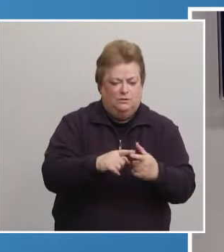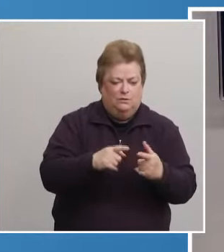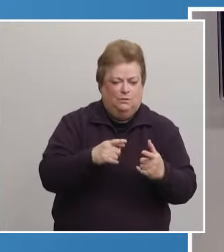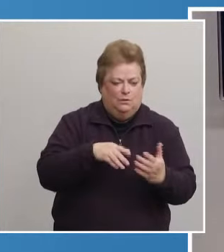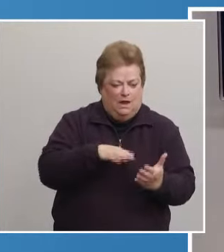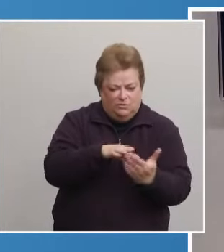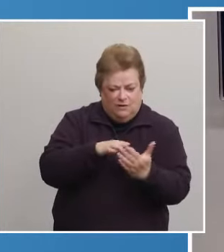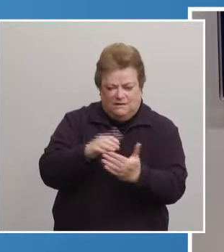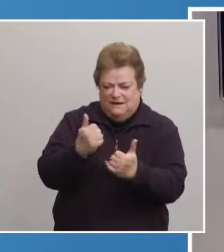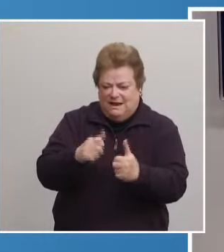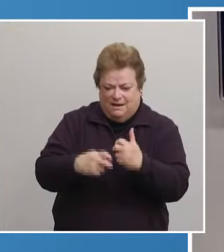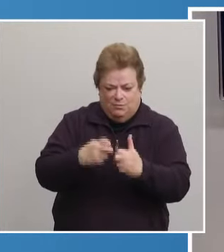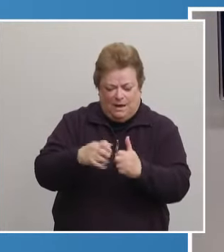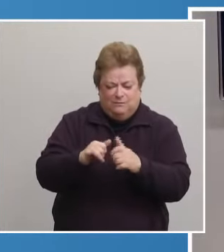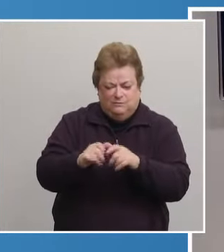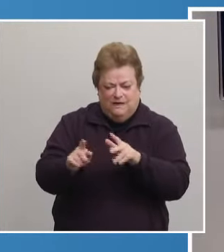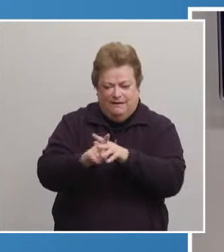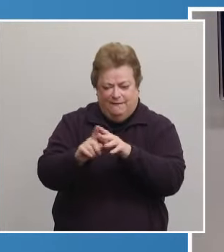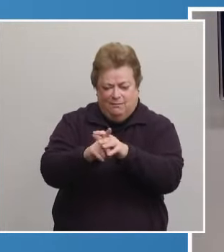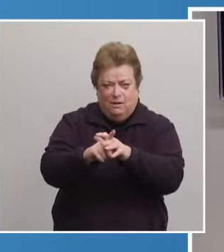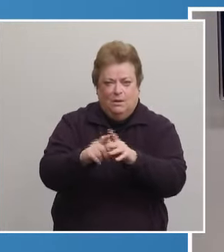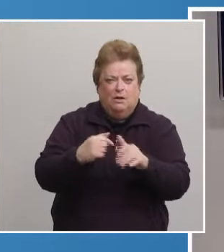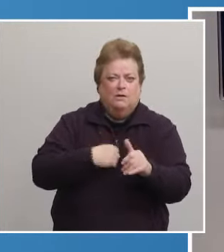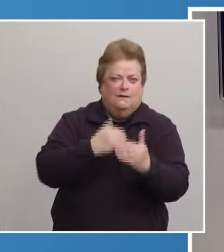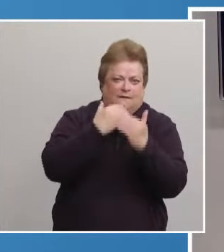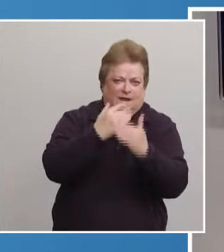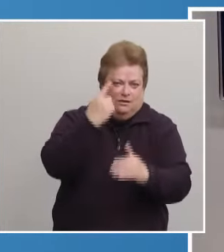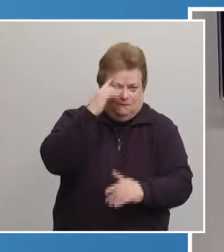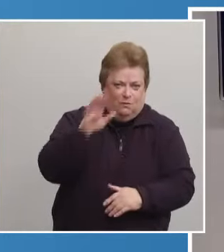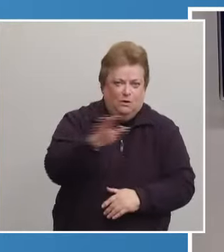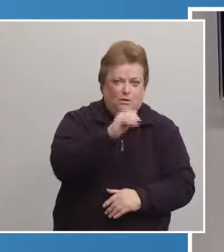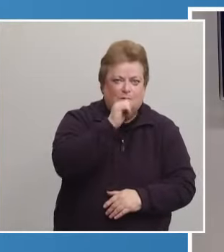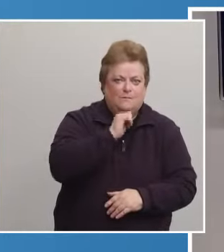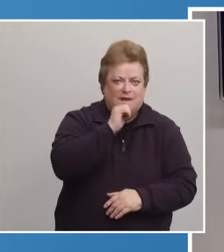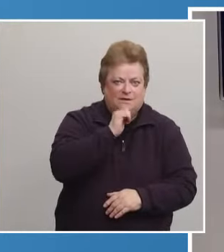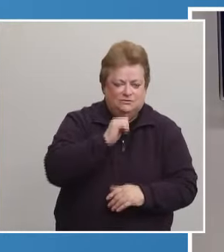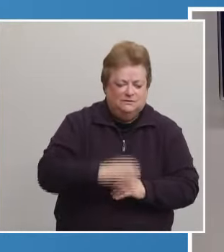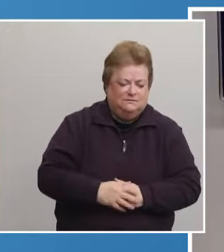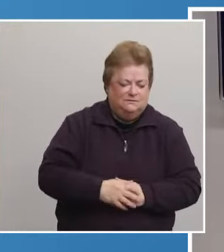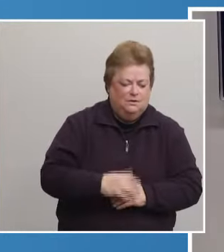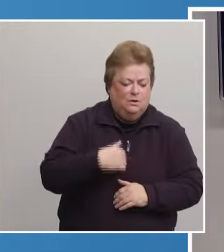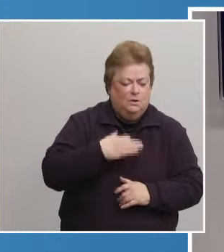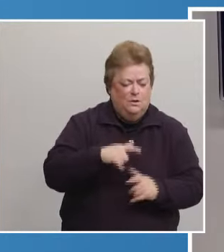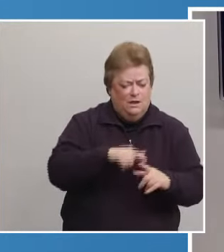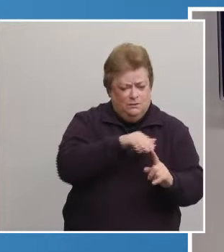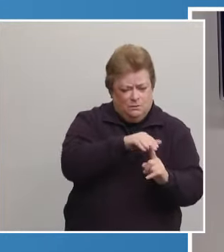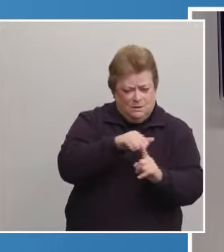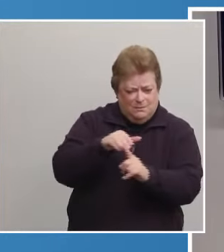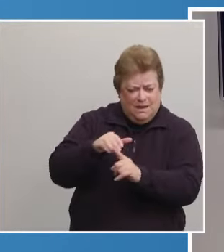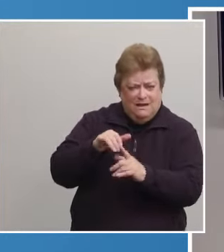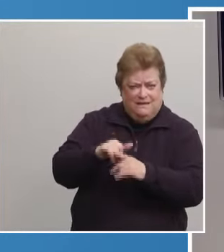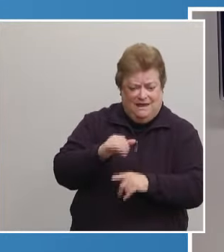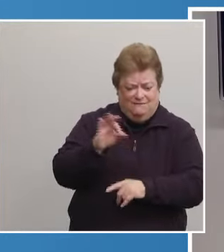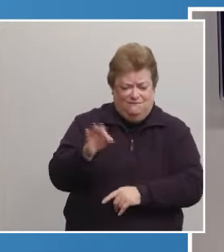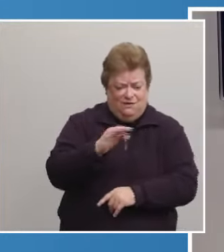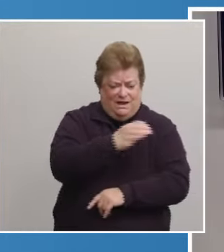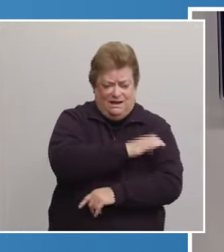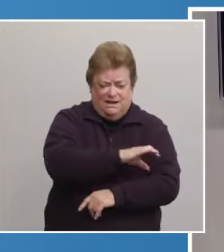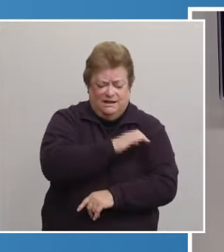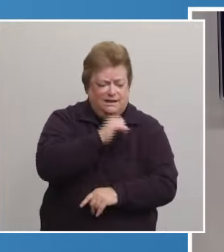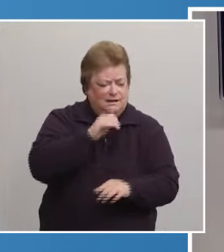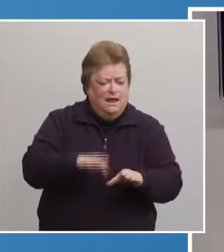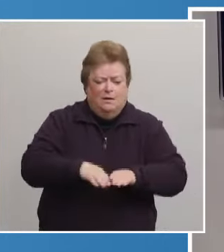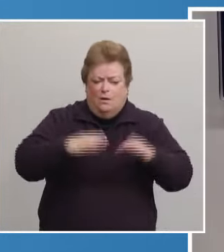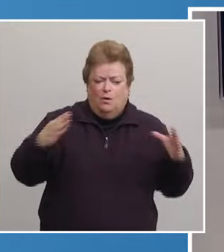We appreciate and thank you for your patience. We also want to remind the public that the Friday clinic is not open to